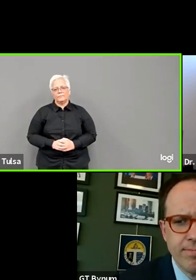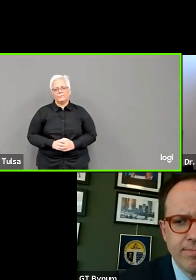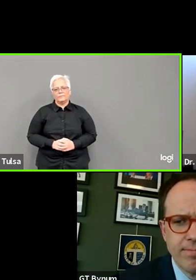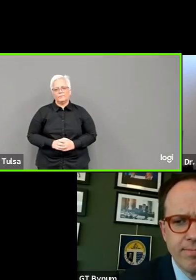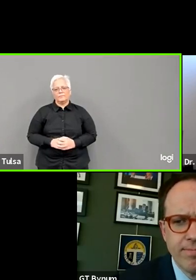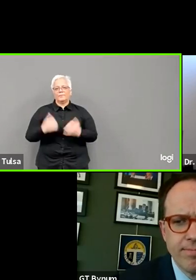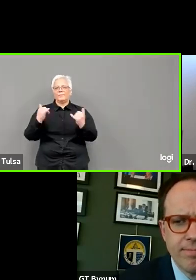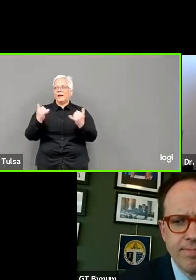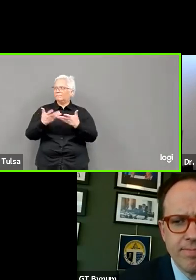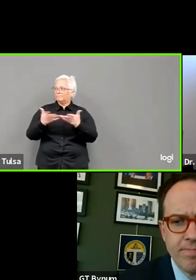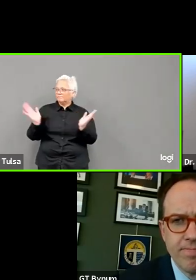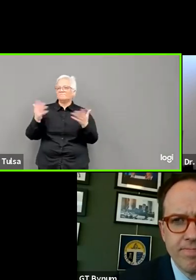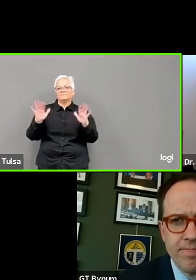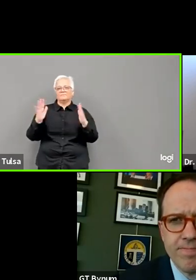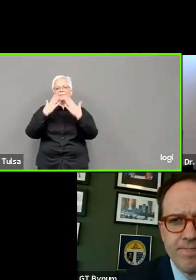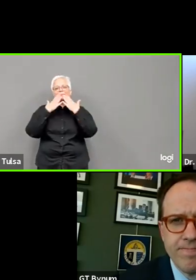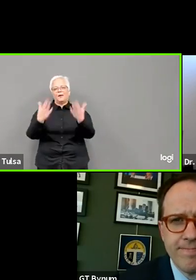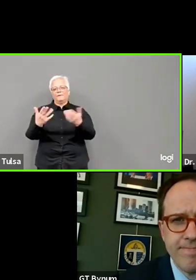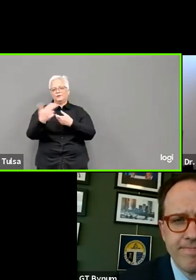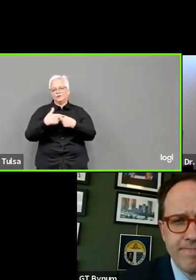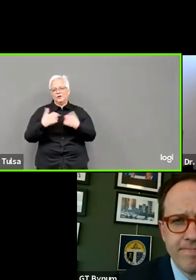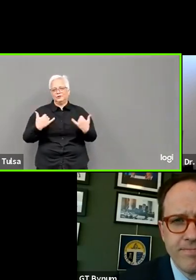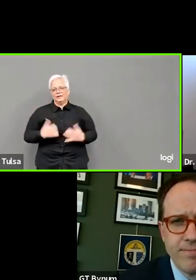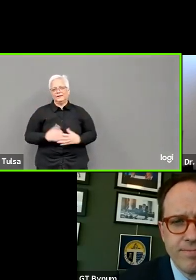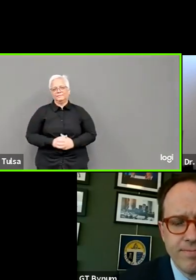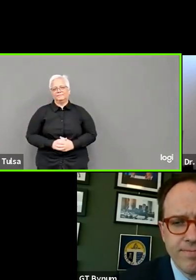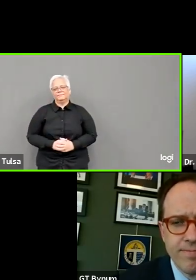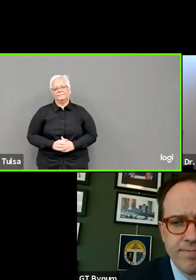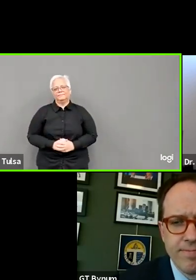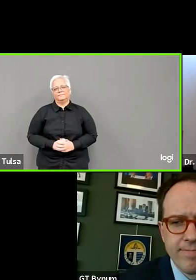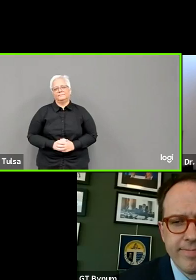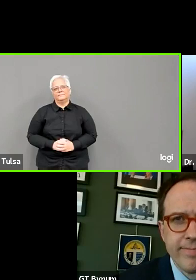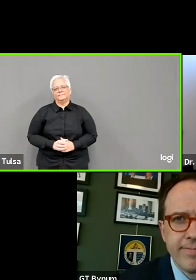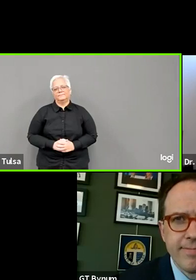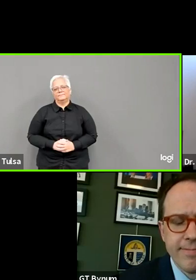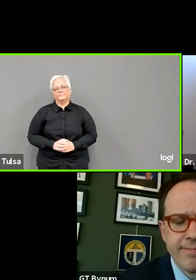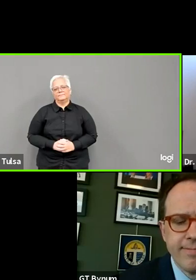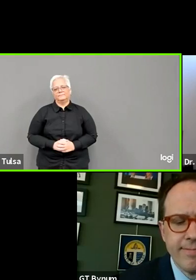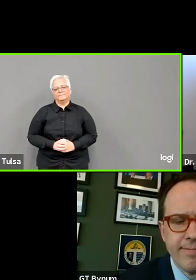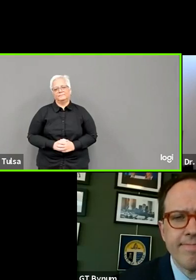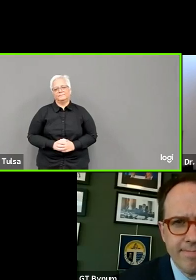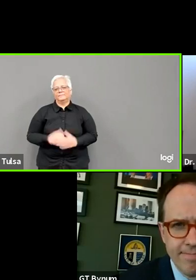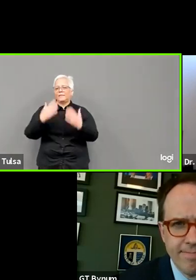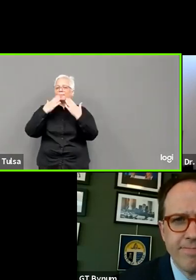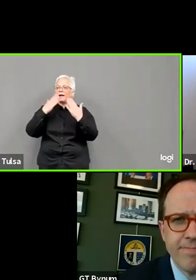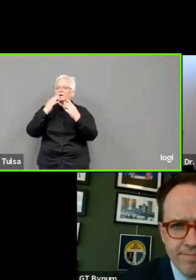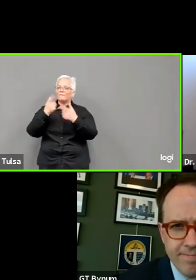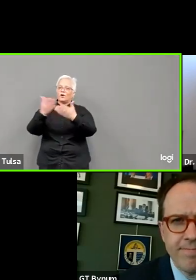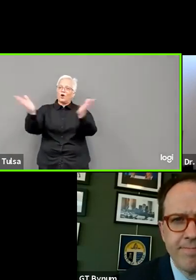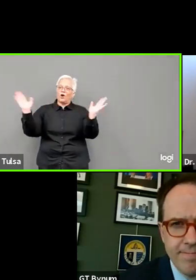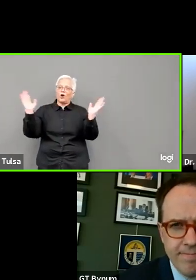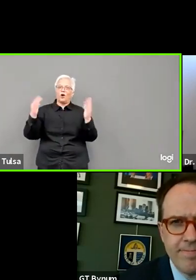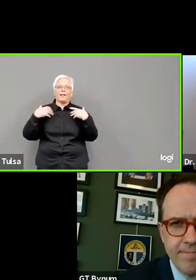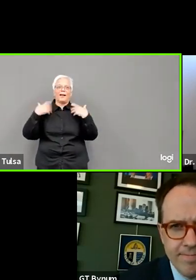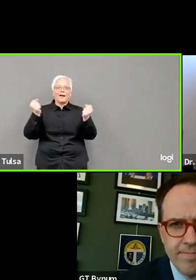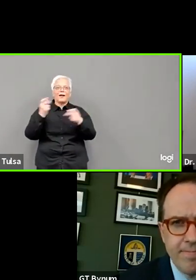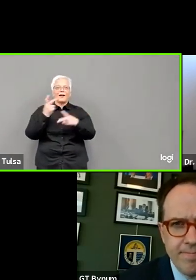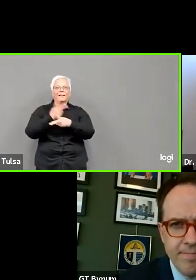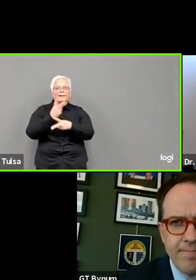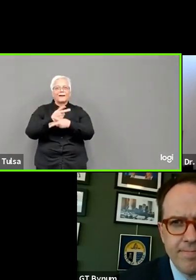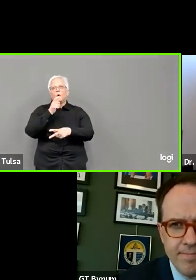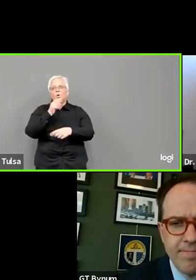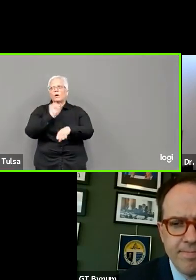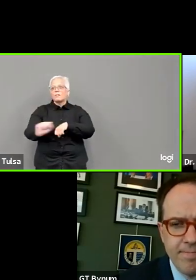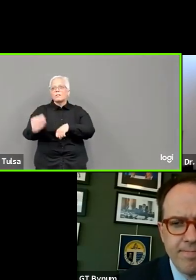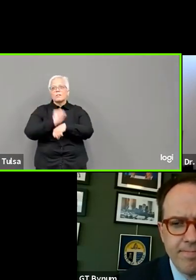Thank you all for being here and being a part of it. And thank you to all the healthcare workers out there, uh, who are taking care of, uh,